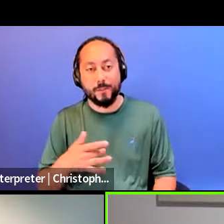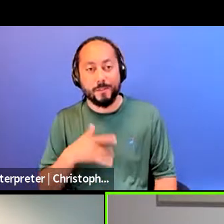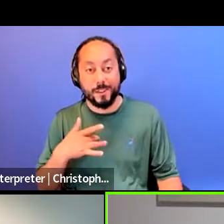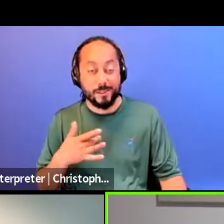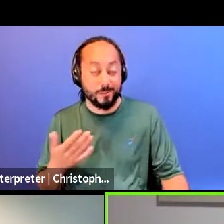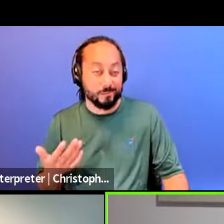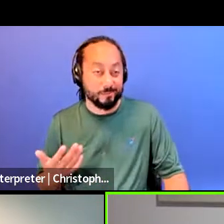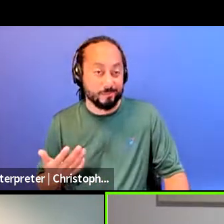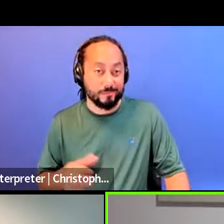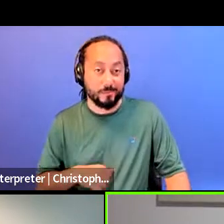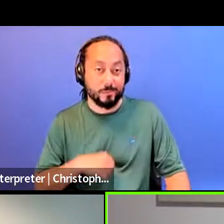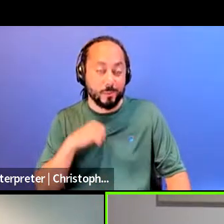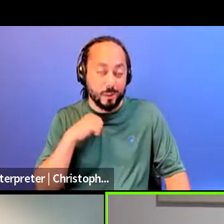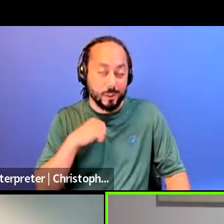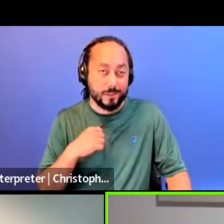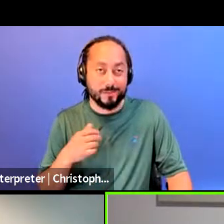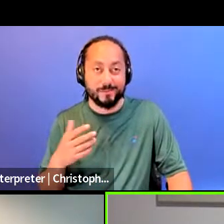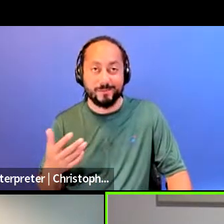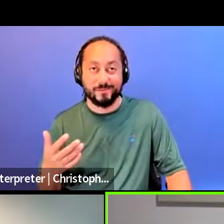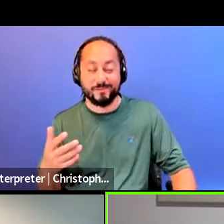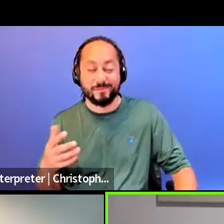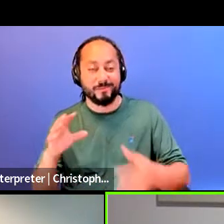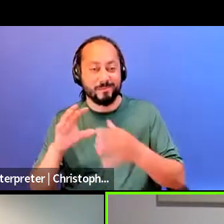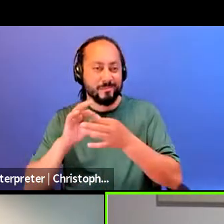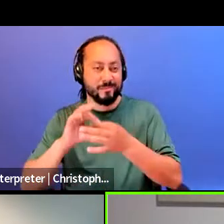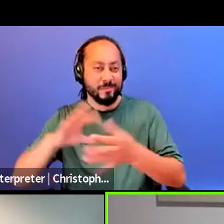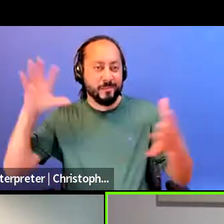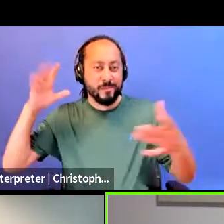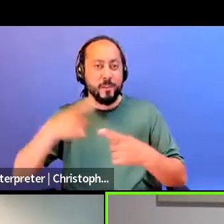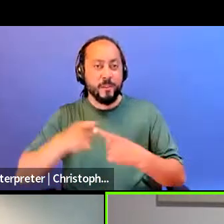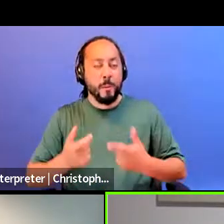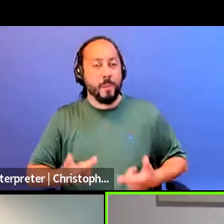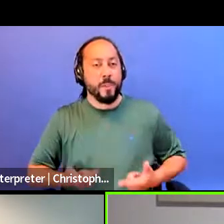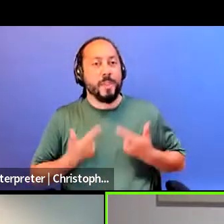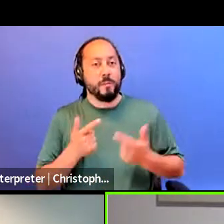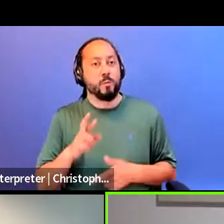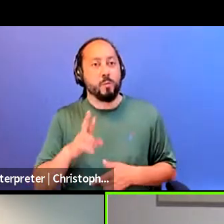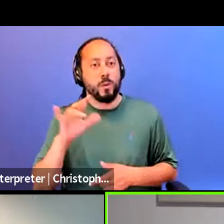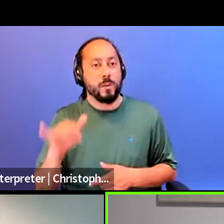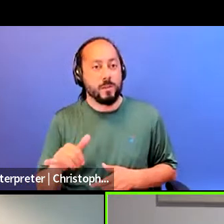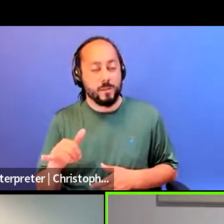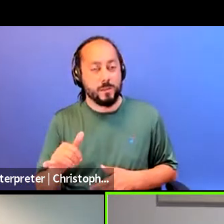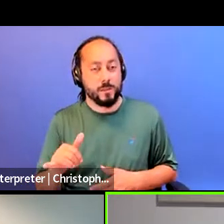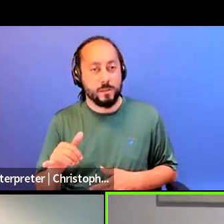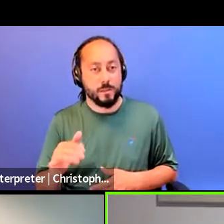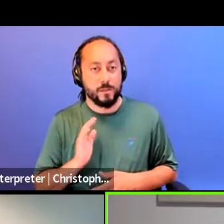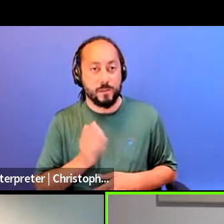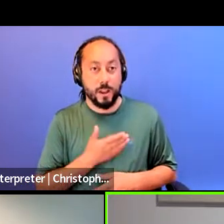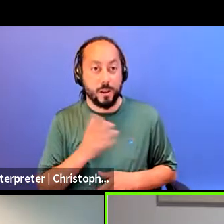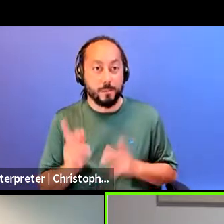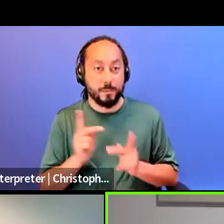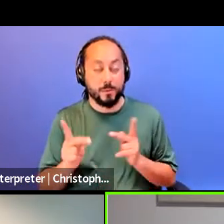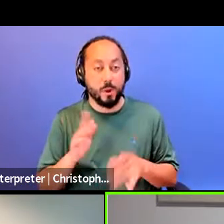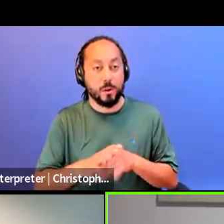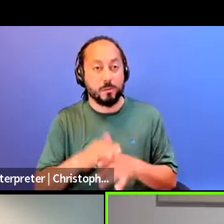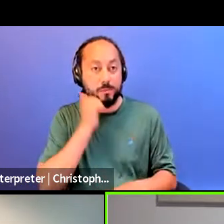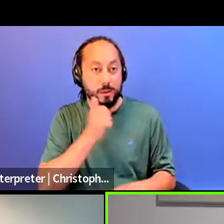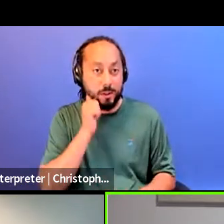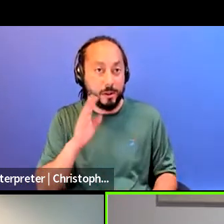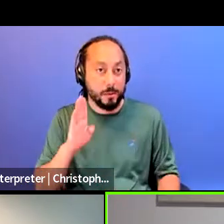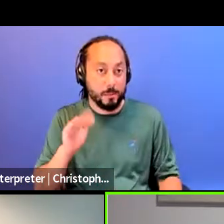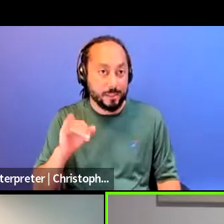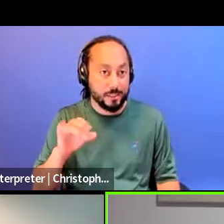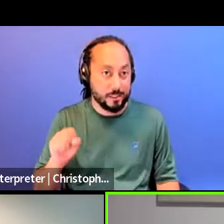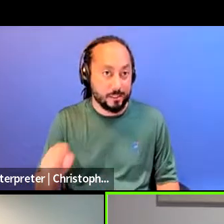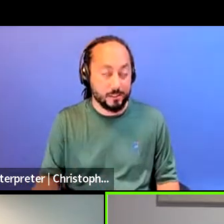that's so disconnected from like the lived realities of our people on a daily basis and the struggles that we